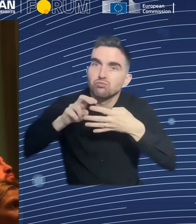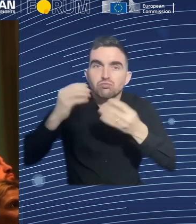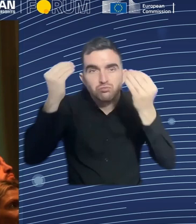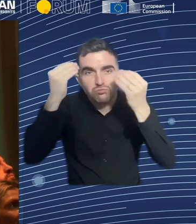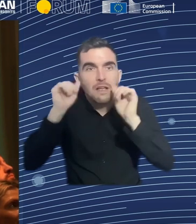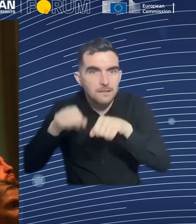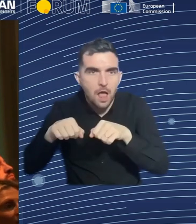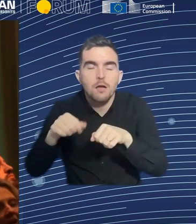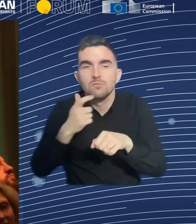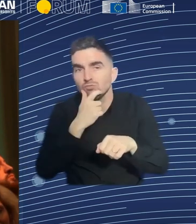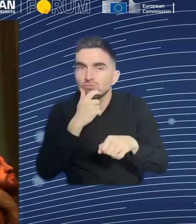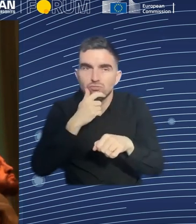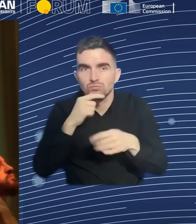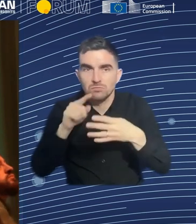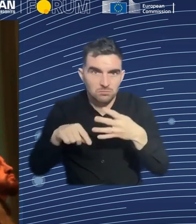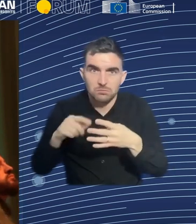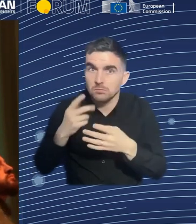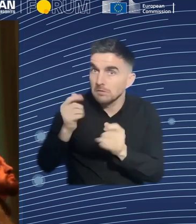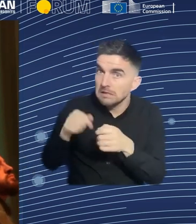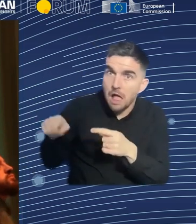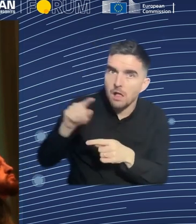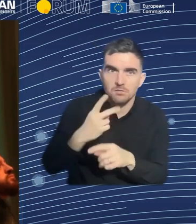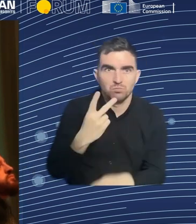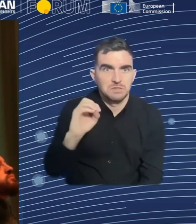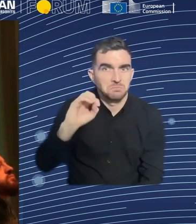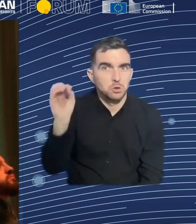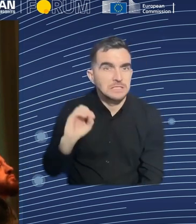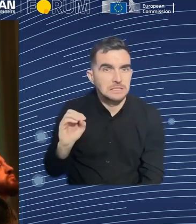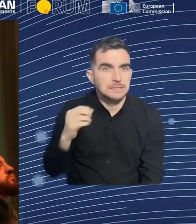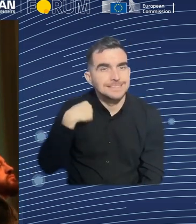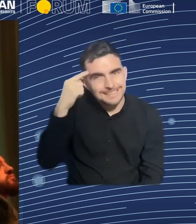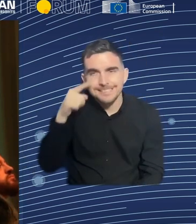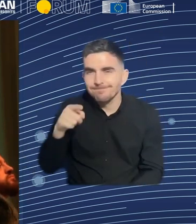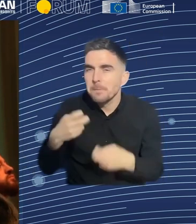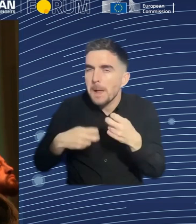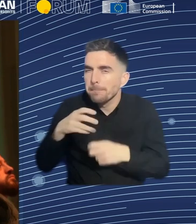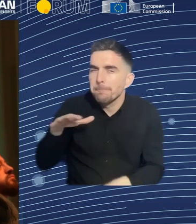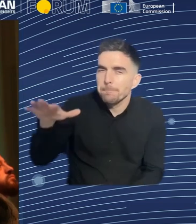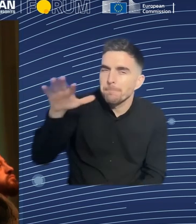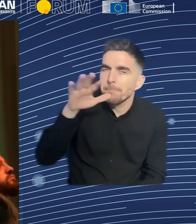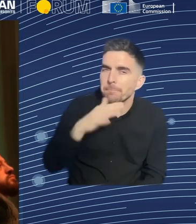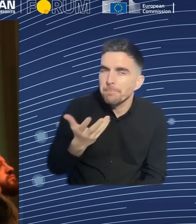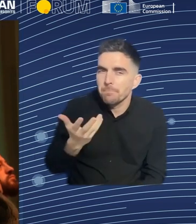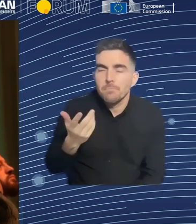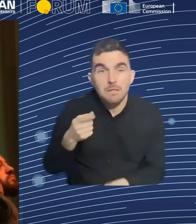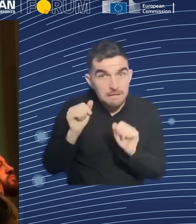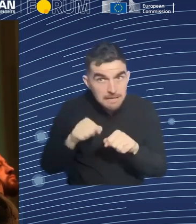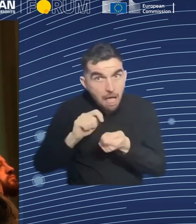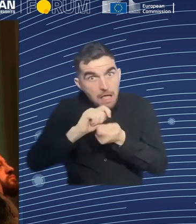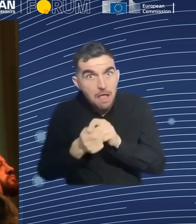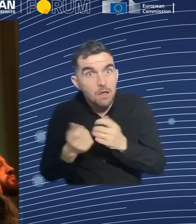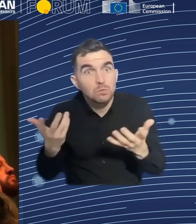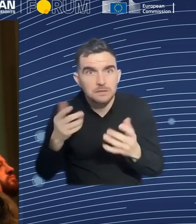general connected problem that could be solved if vocational training centers at first were